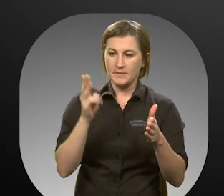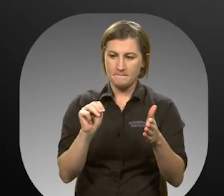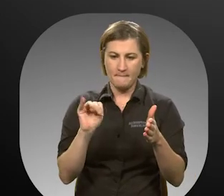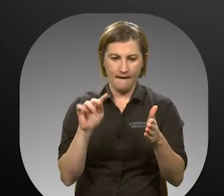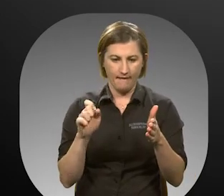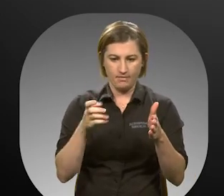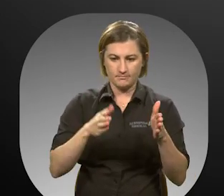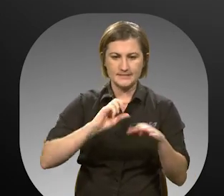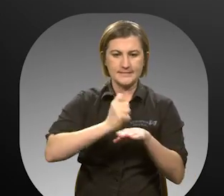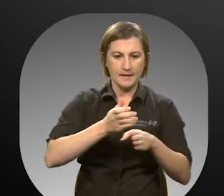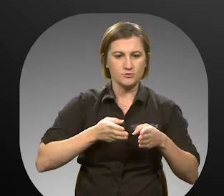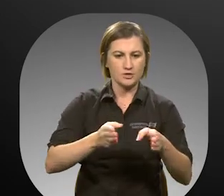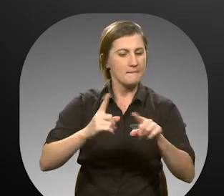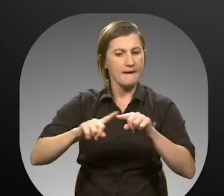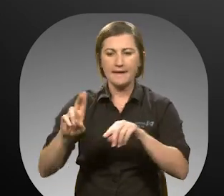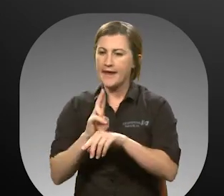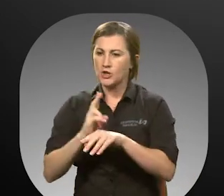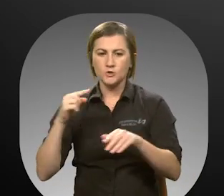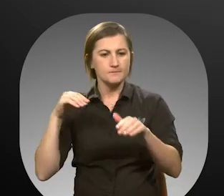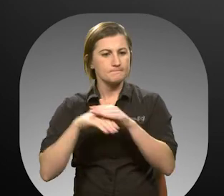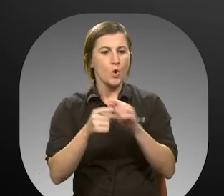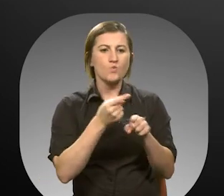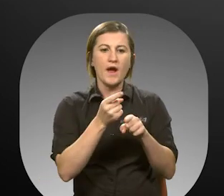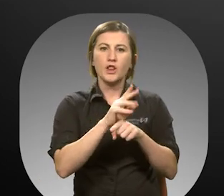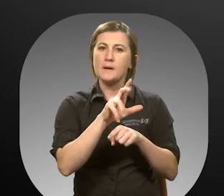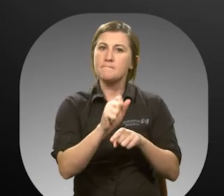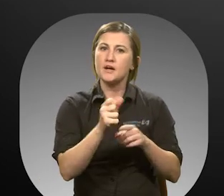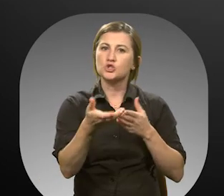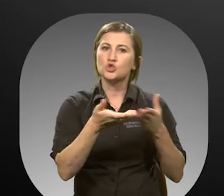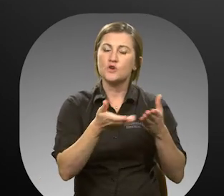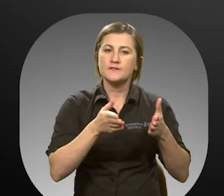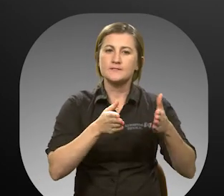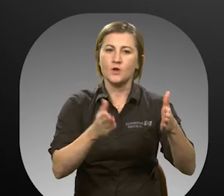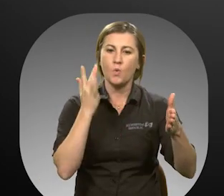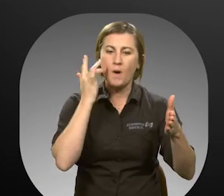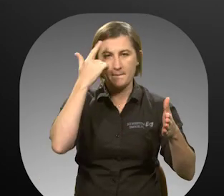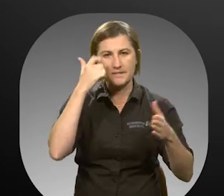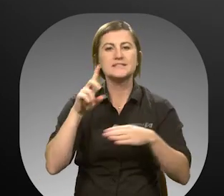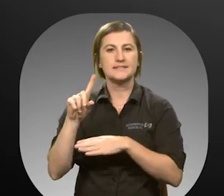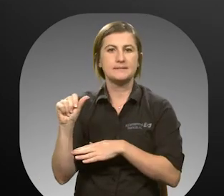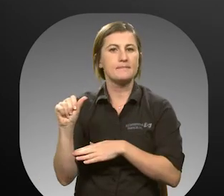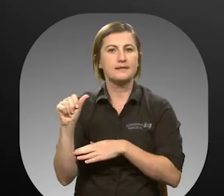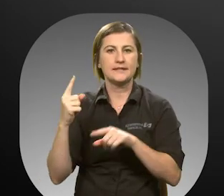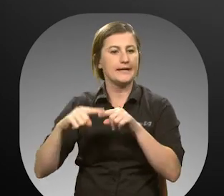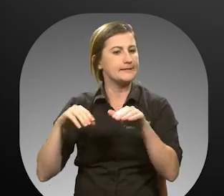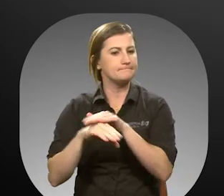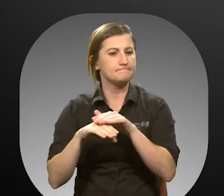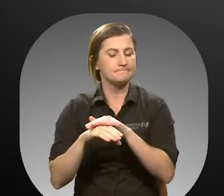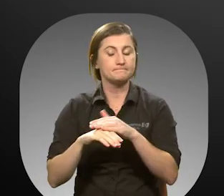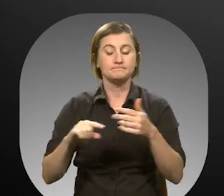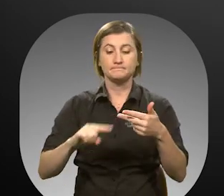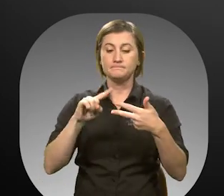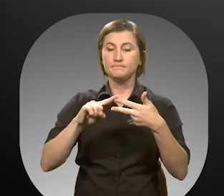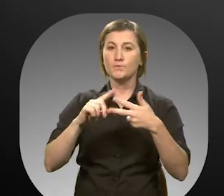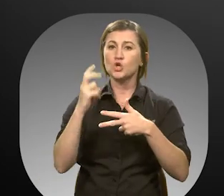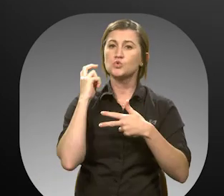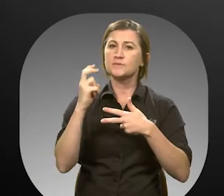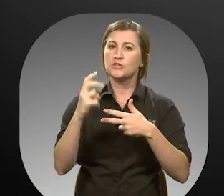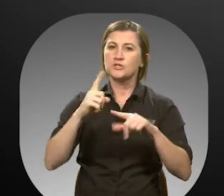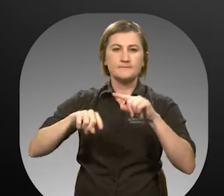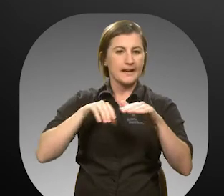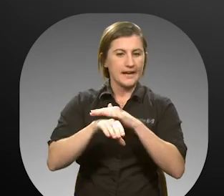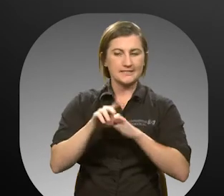established bus route but cannot use Votran regular fixed-route service because of a disability. Transportation disadvantaged,